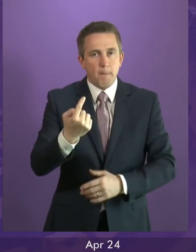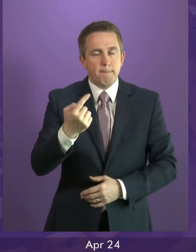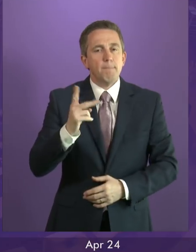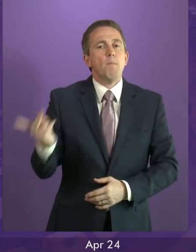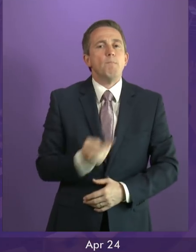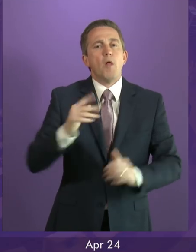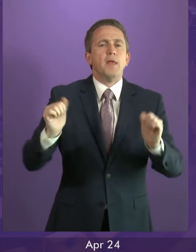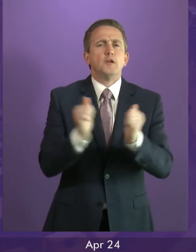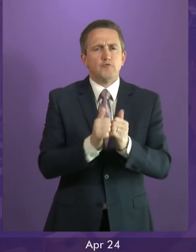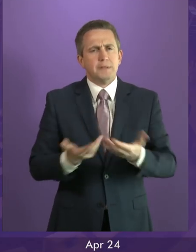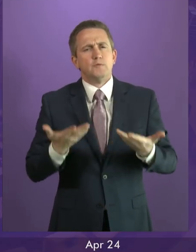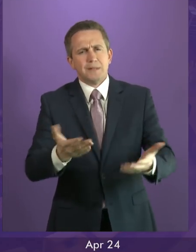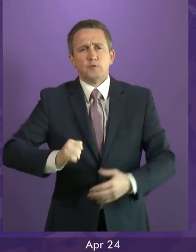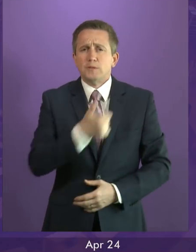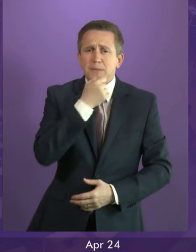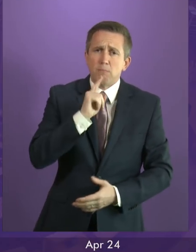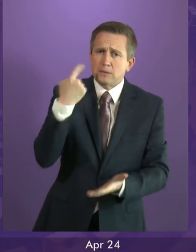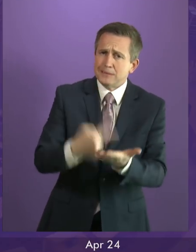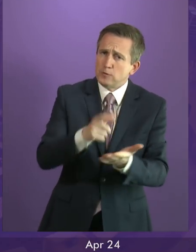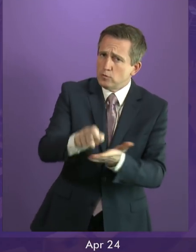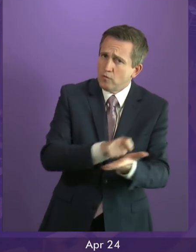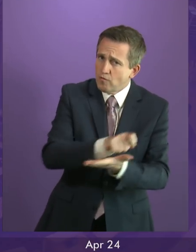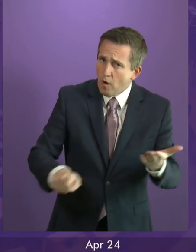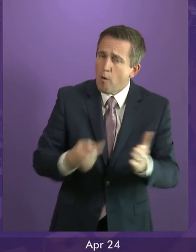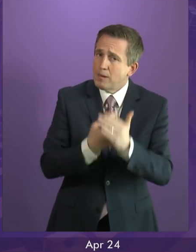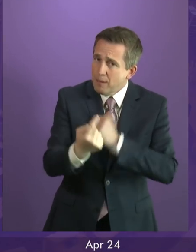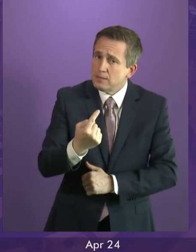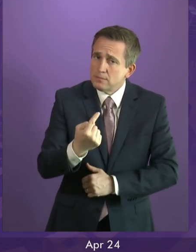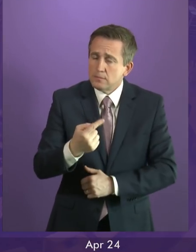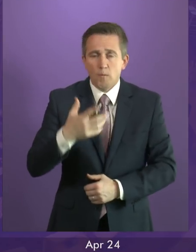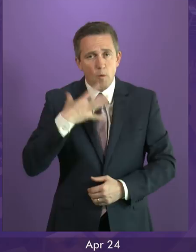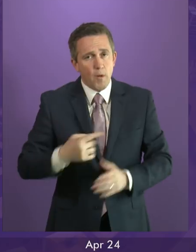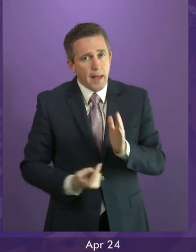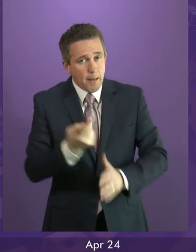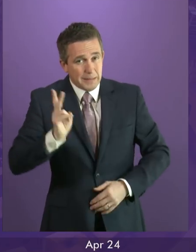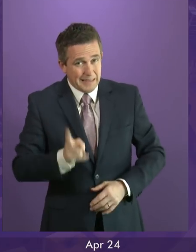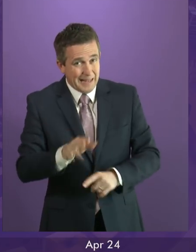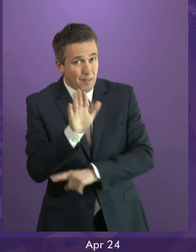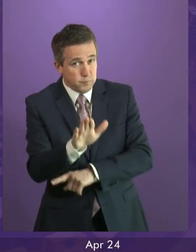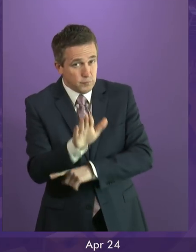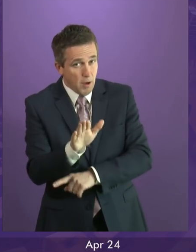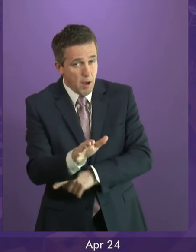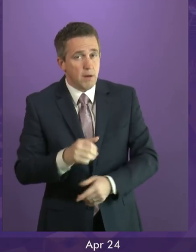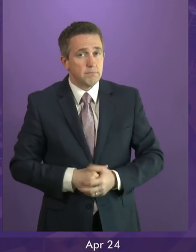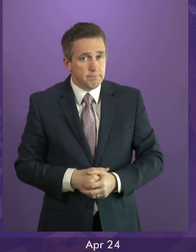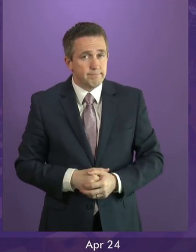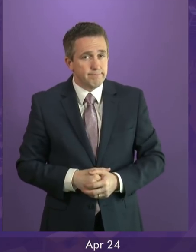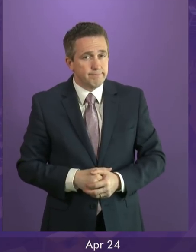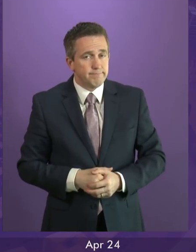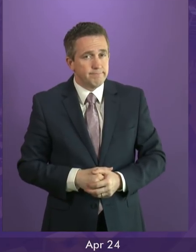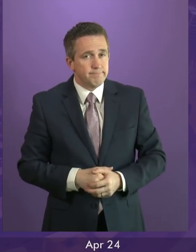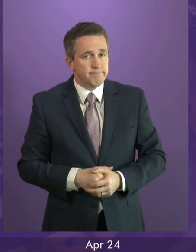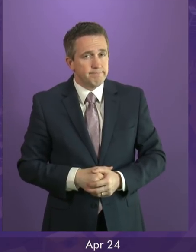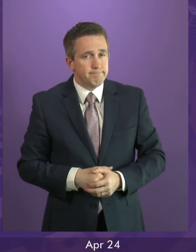that allowed the people to decide. That is what should happen in future too. It is how we will secure